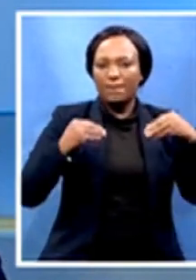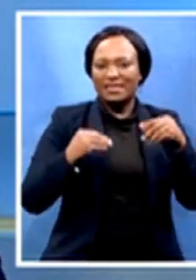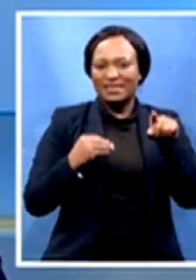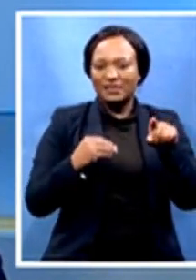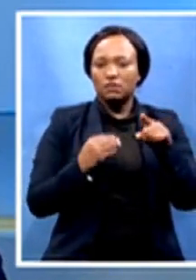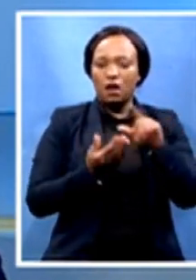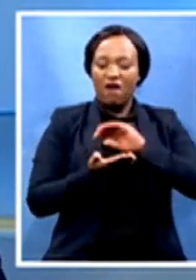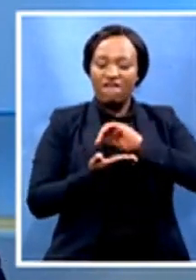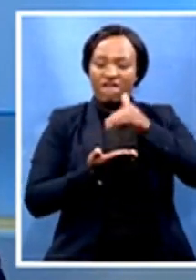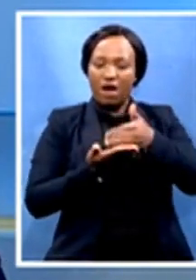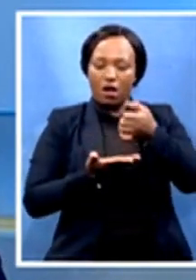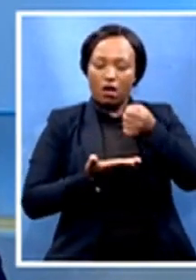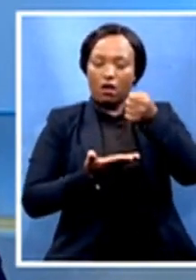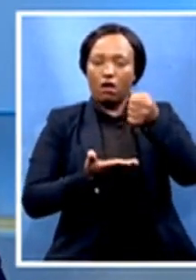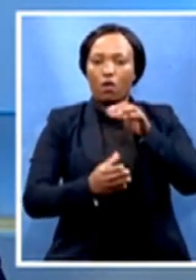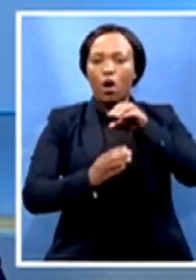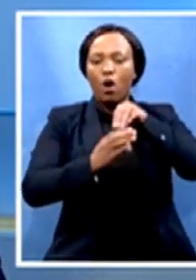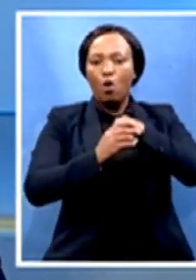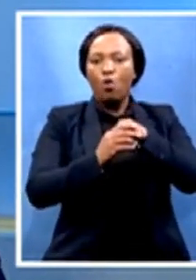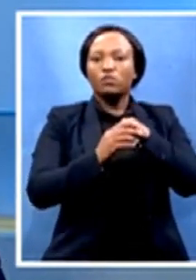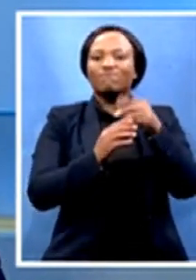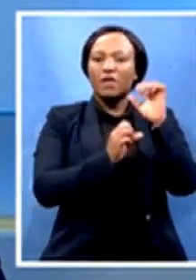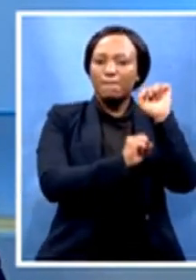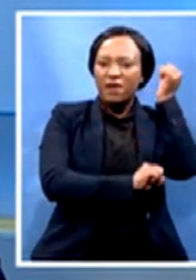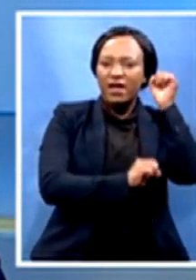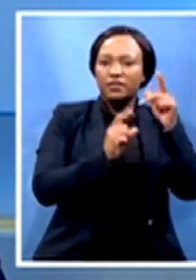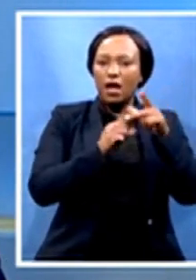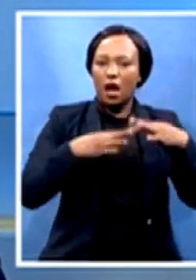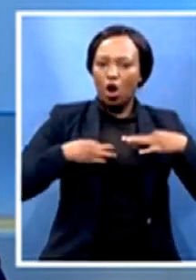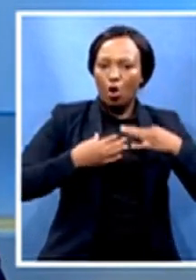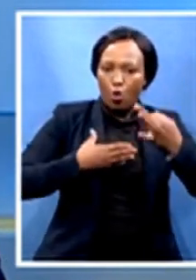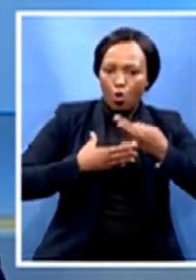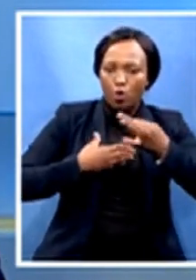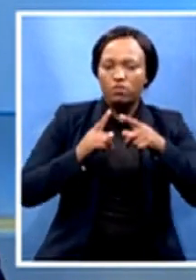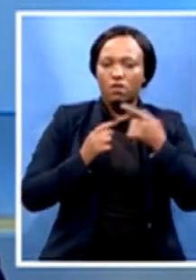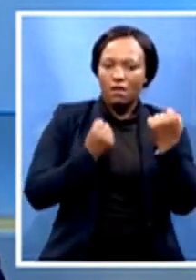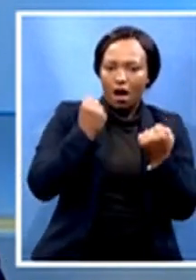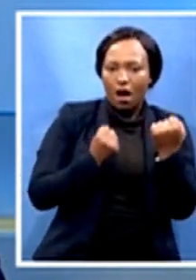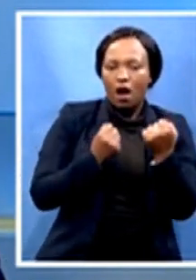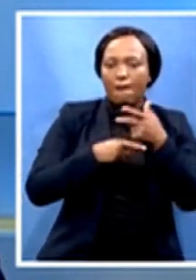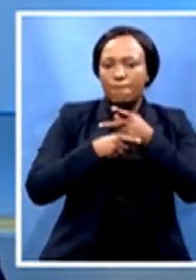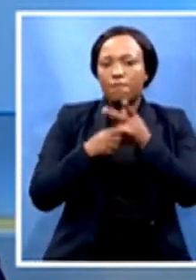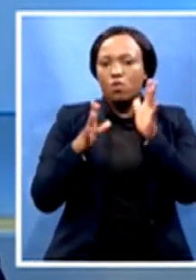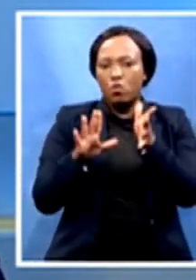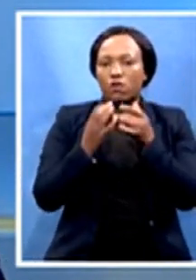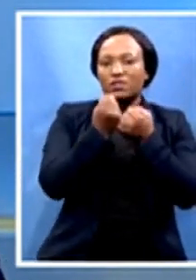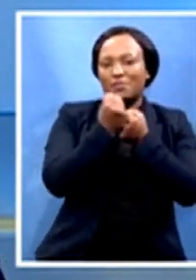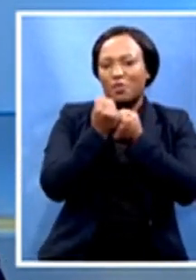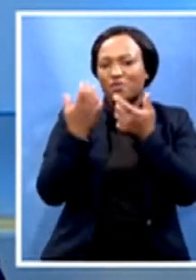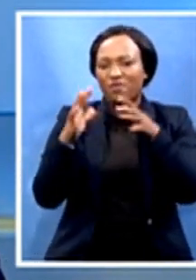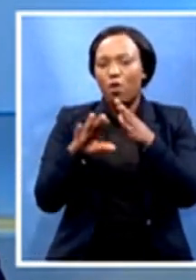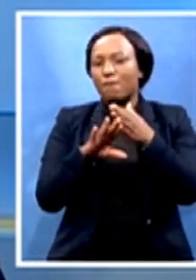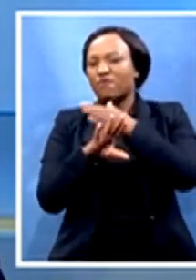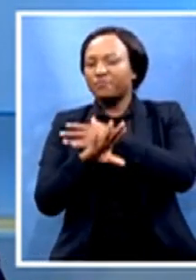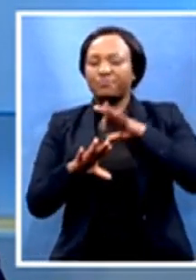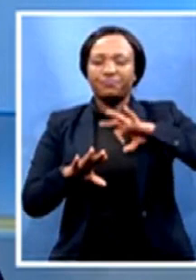clothing, leather and motor vehicle production after market support sectors have not benefited in other forms of support that